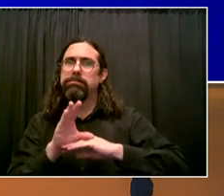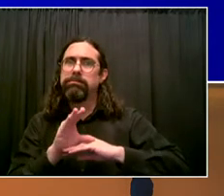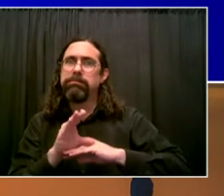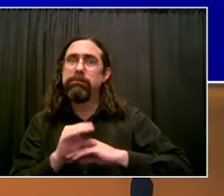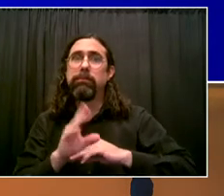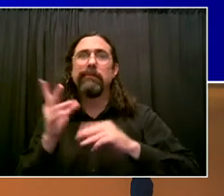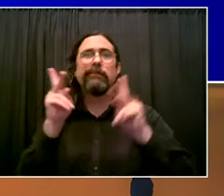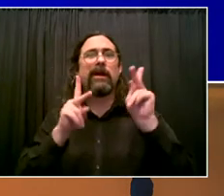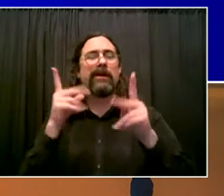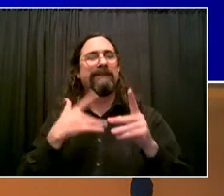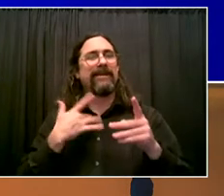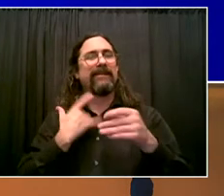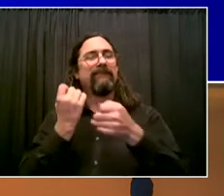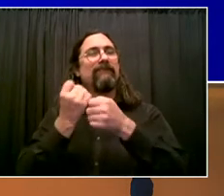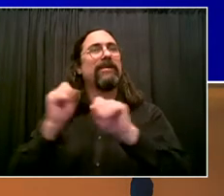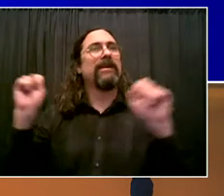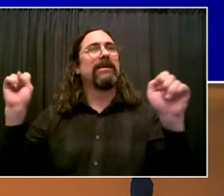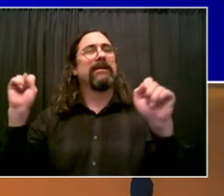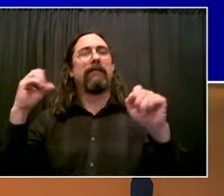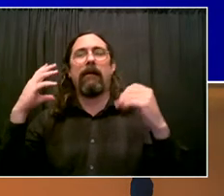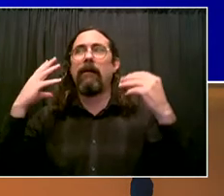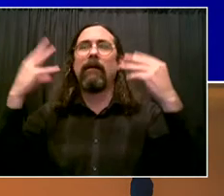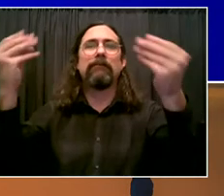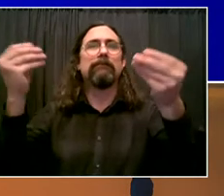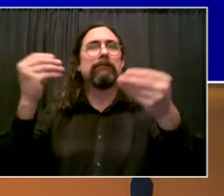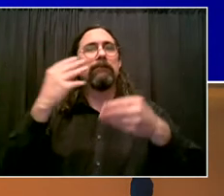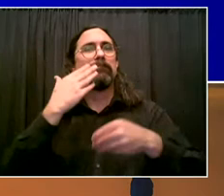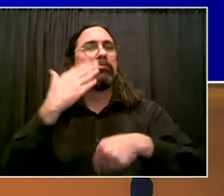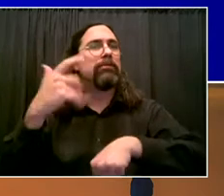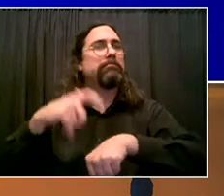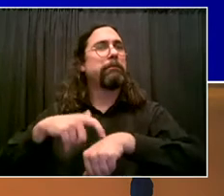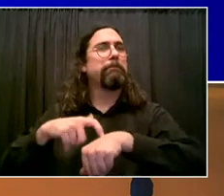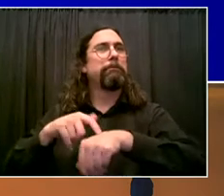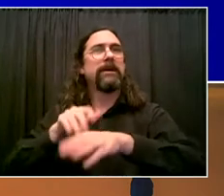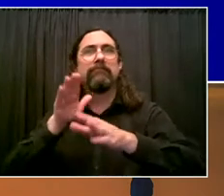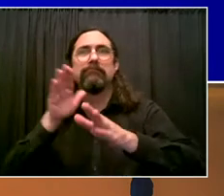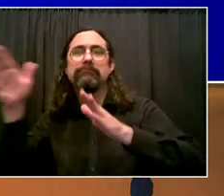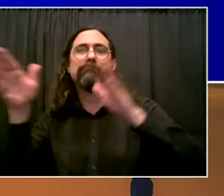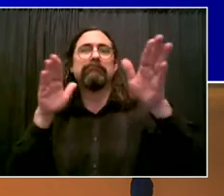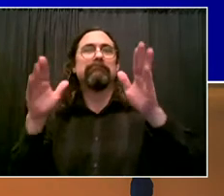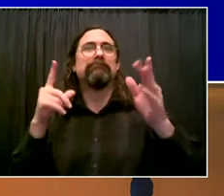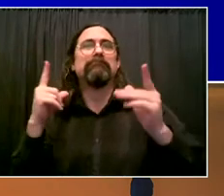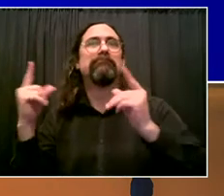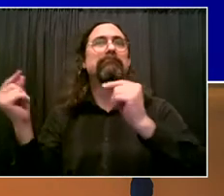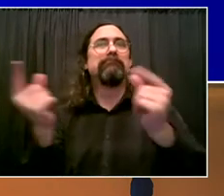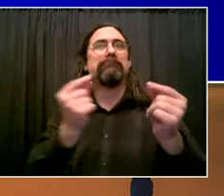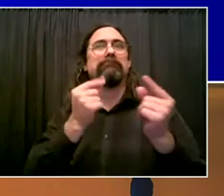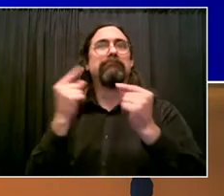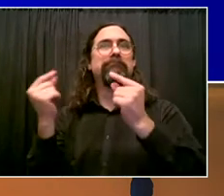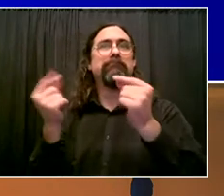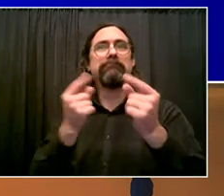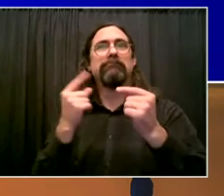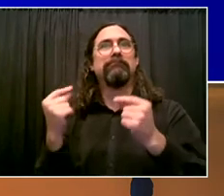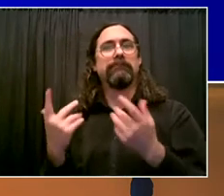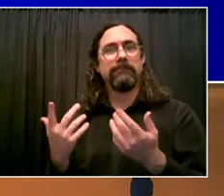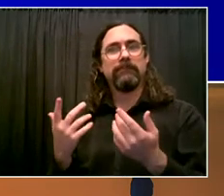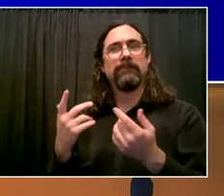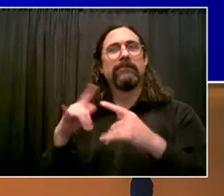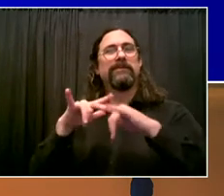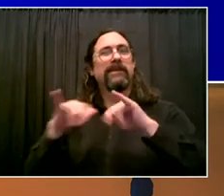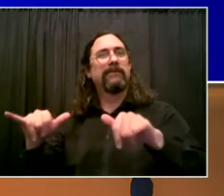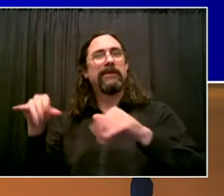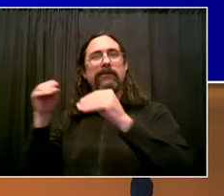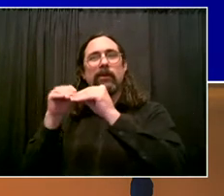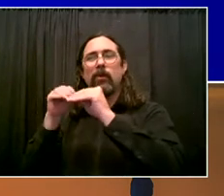You can see the level of activity rising, more jobs coming back. This is what we need. And it's also going to help keep us safe because I guarantee you